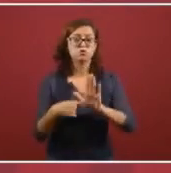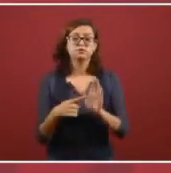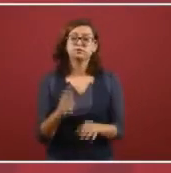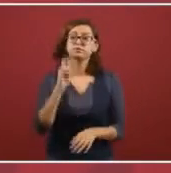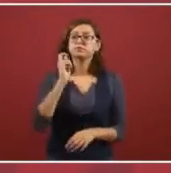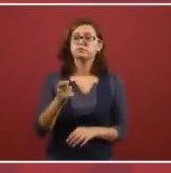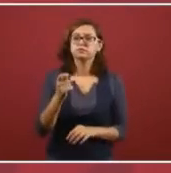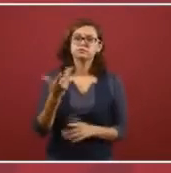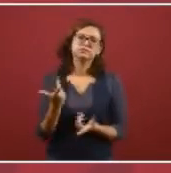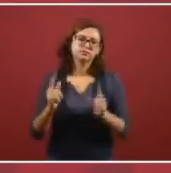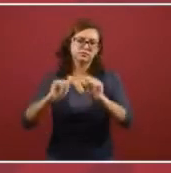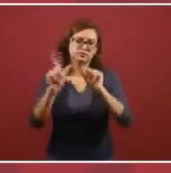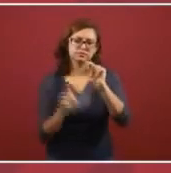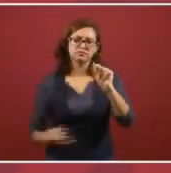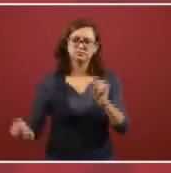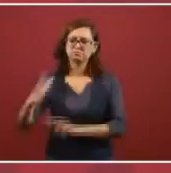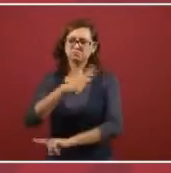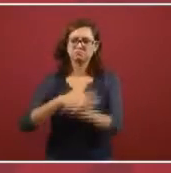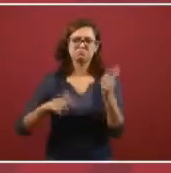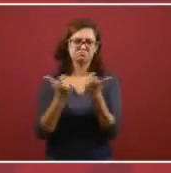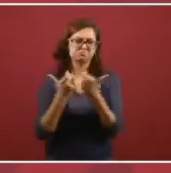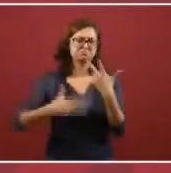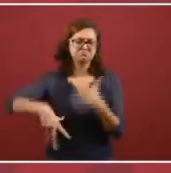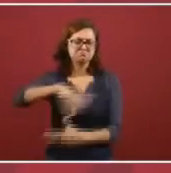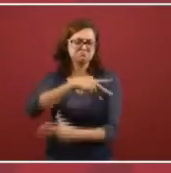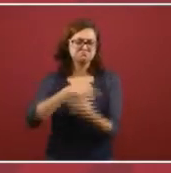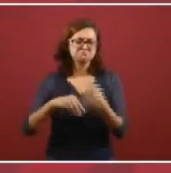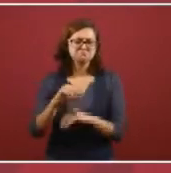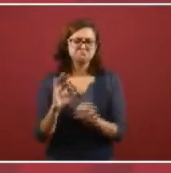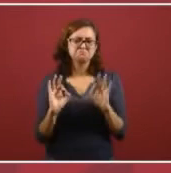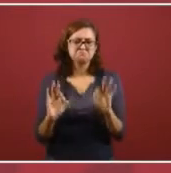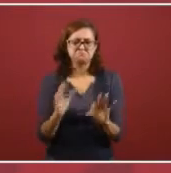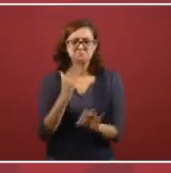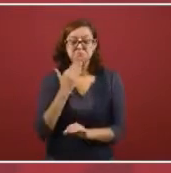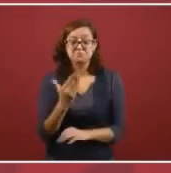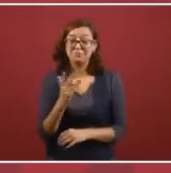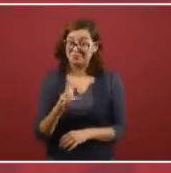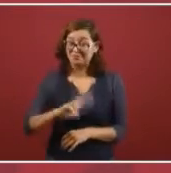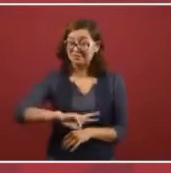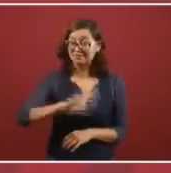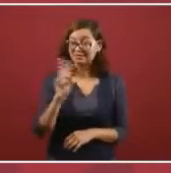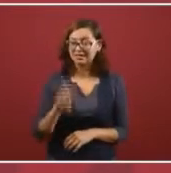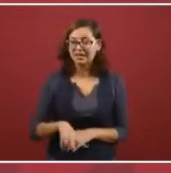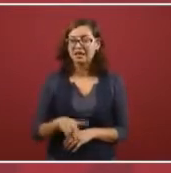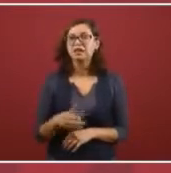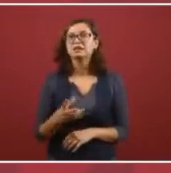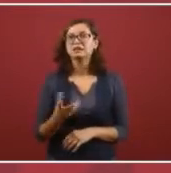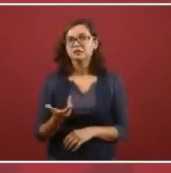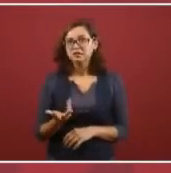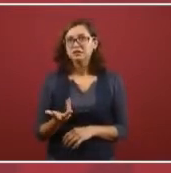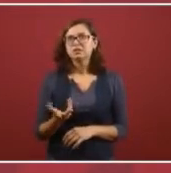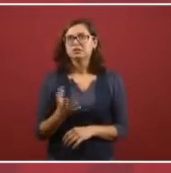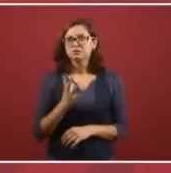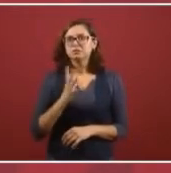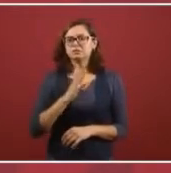And in turn, it's a difficult time.